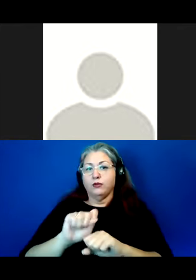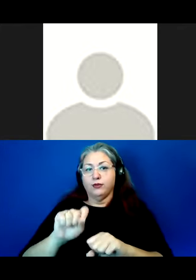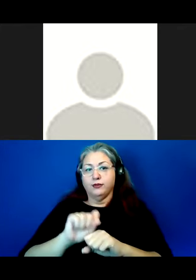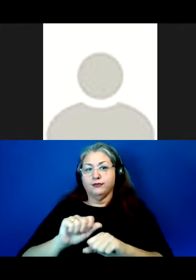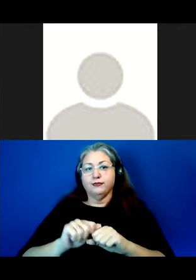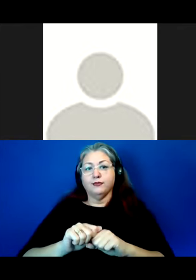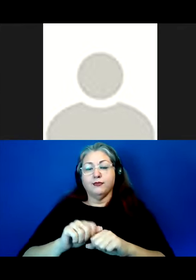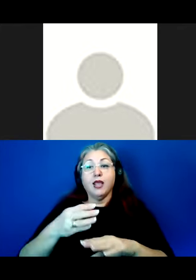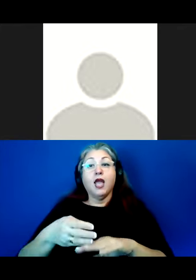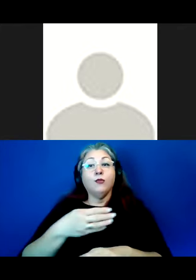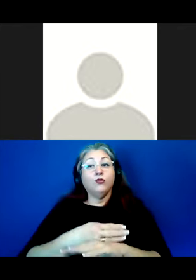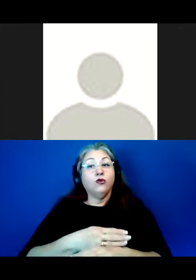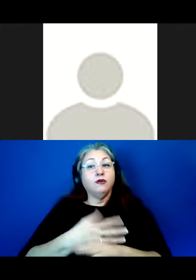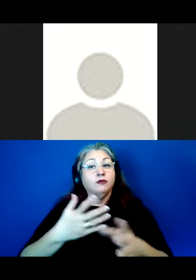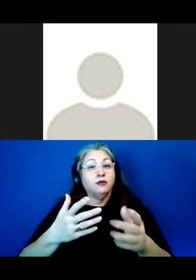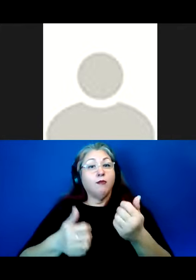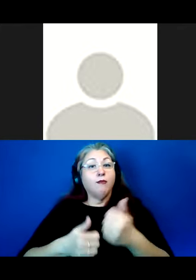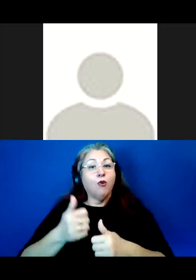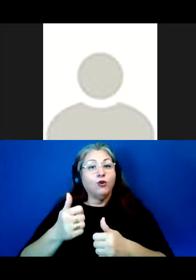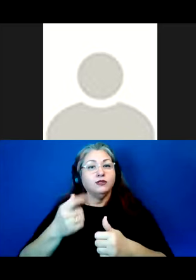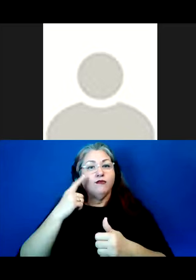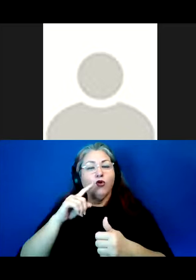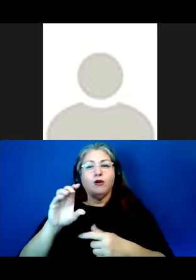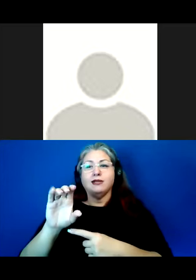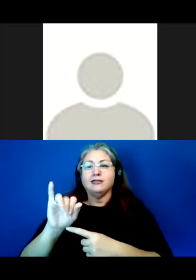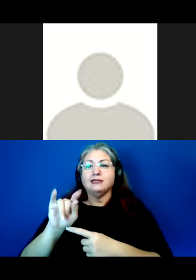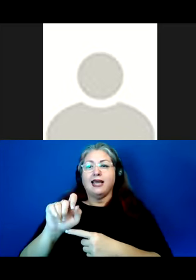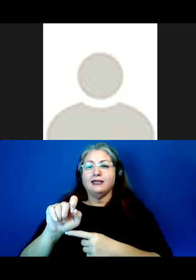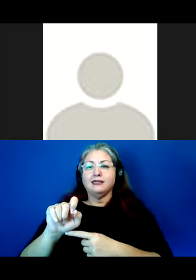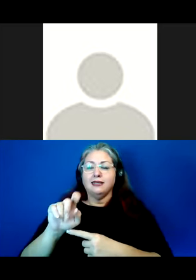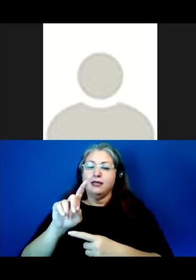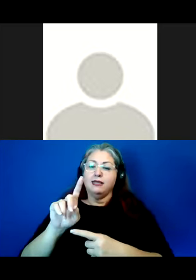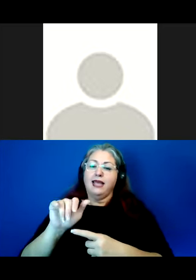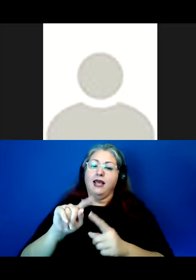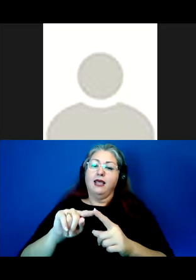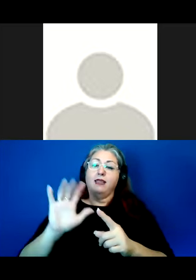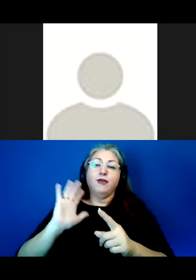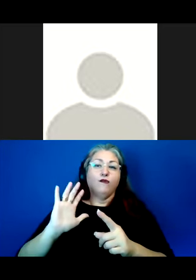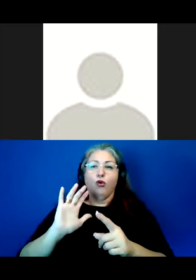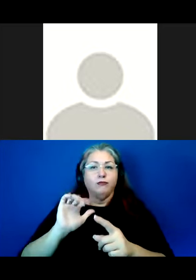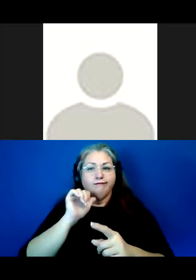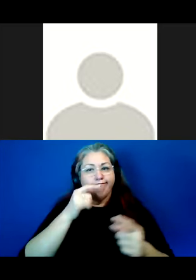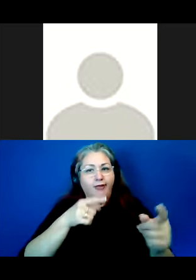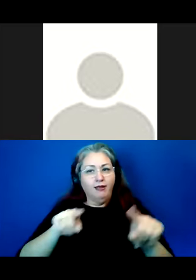The improvement in question largely being to cite data in ways that were not true in the past.